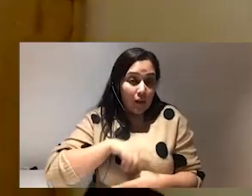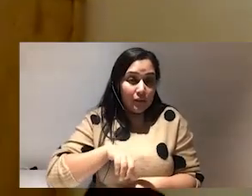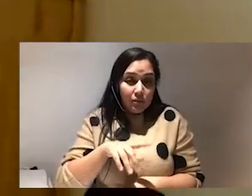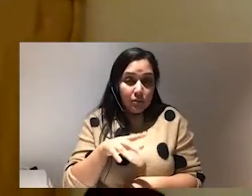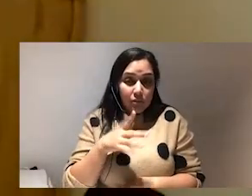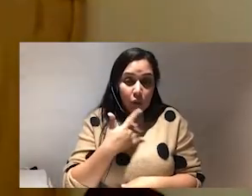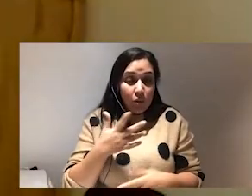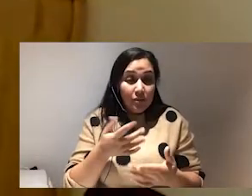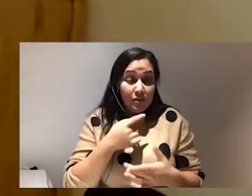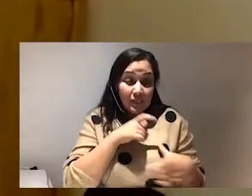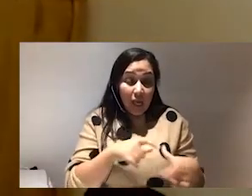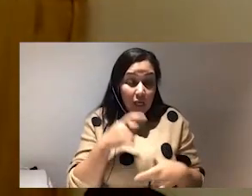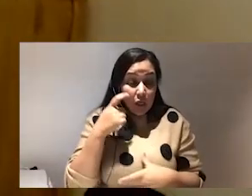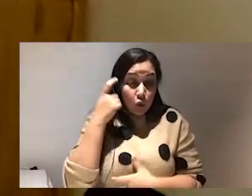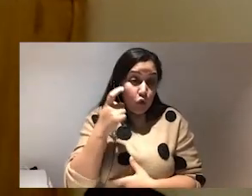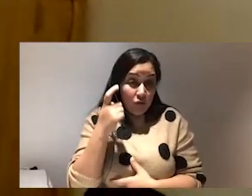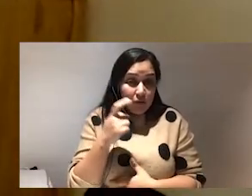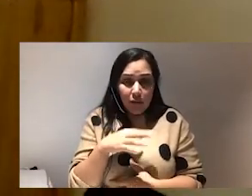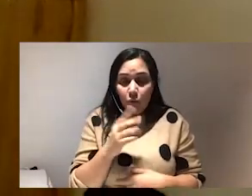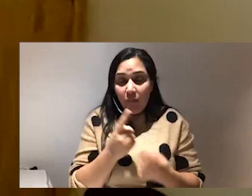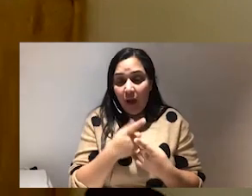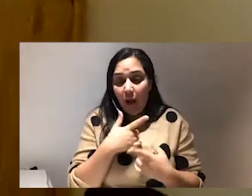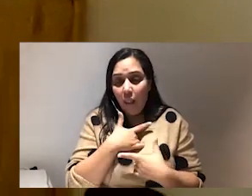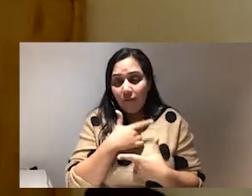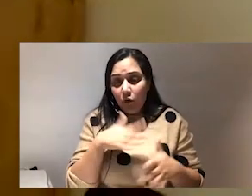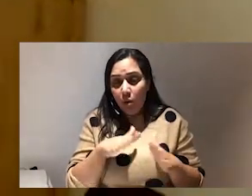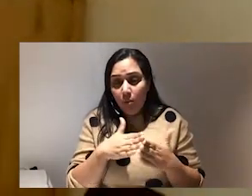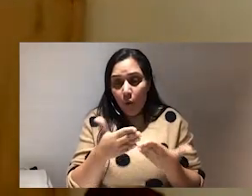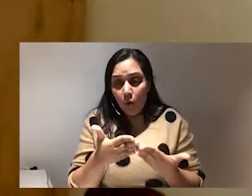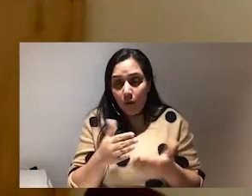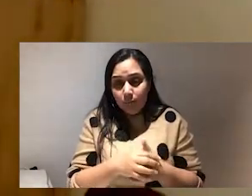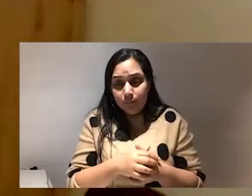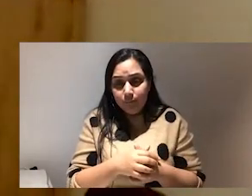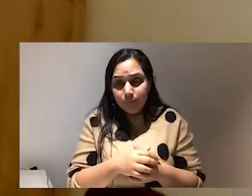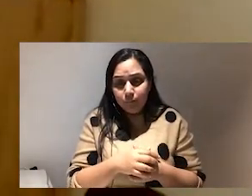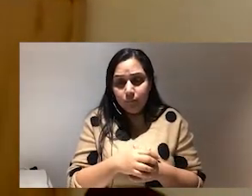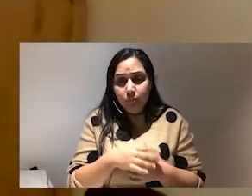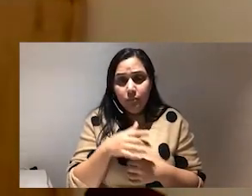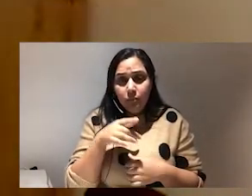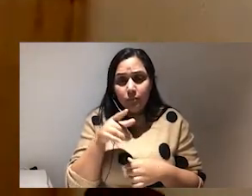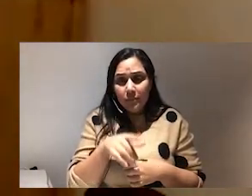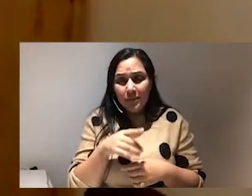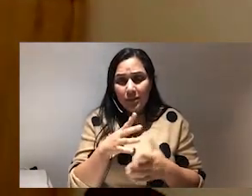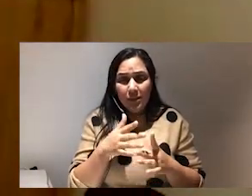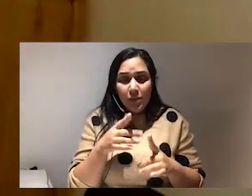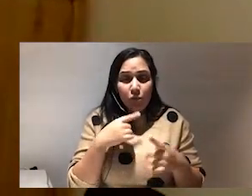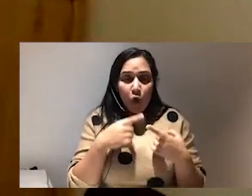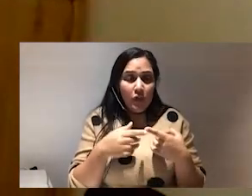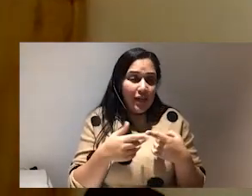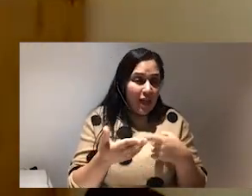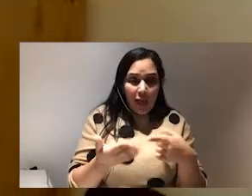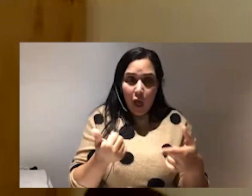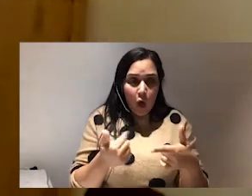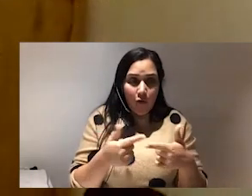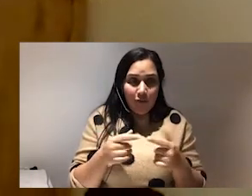back to the book there's something in your book that i loved yeah and the thing i like about your book is that it's real you know it's not like get off the online space never argue